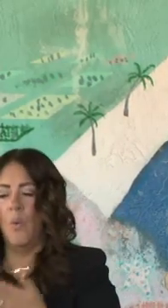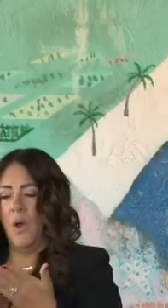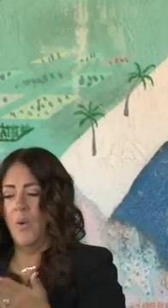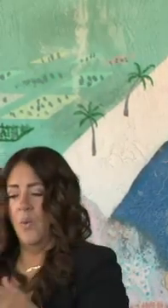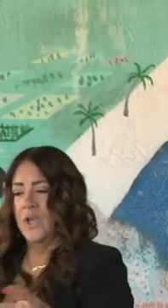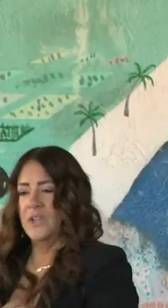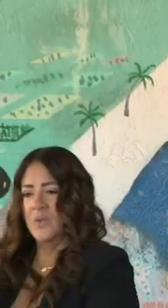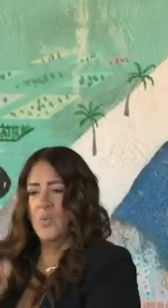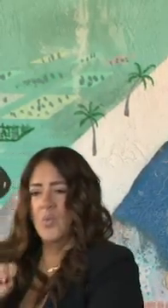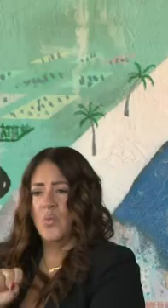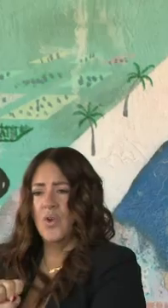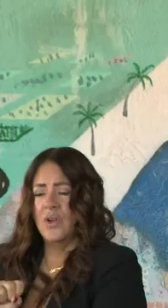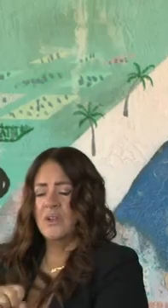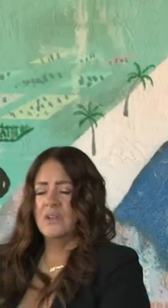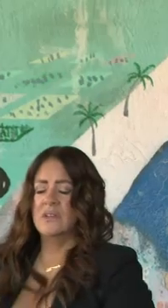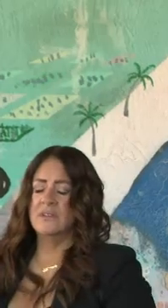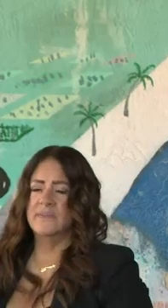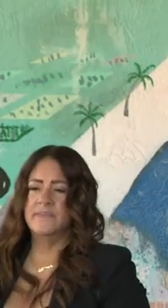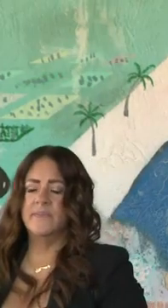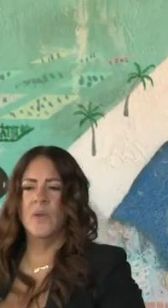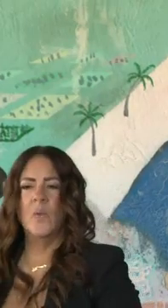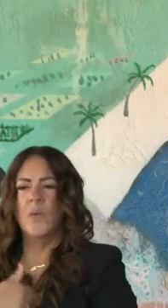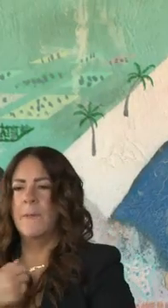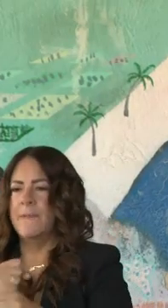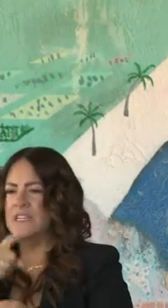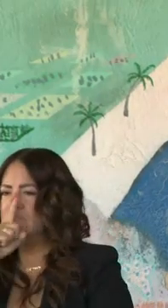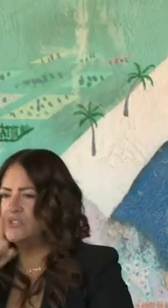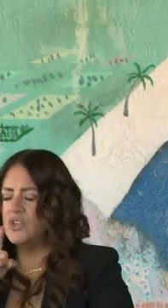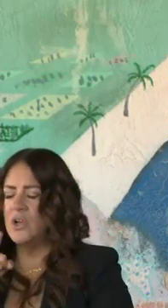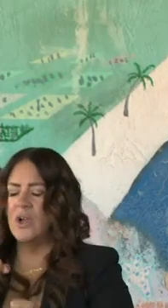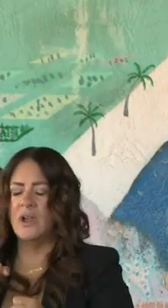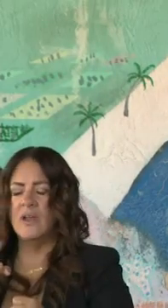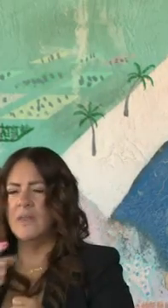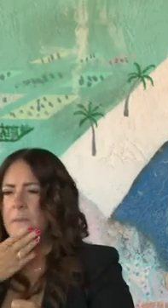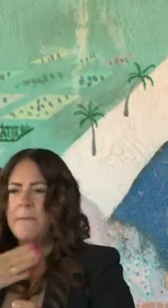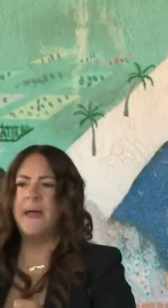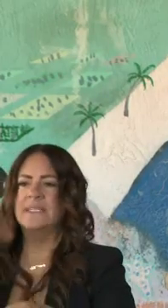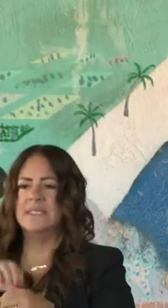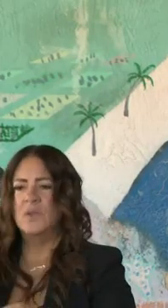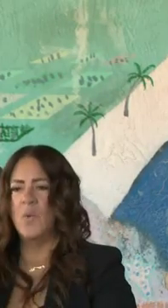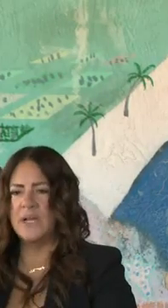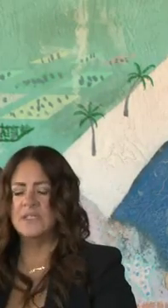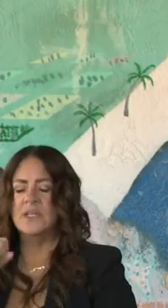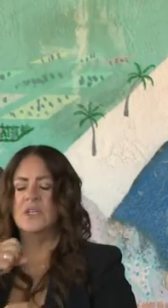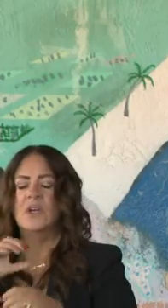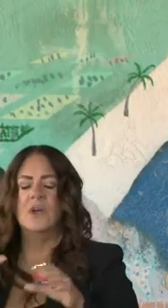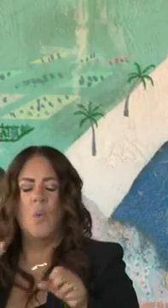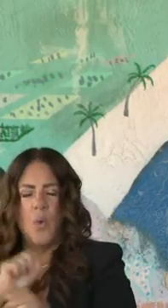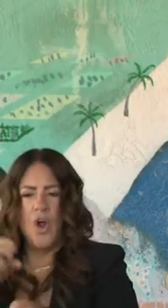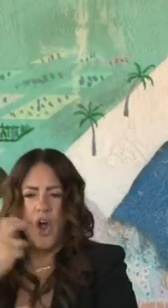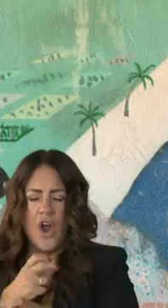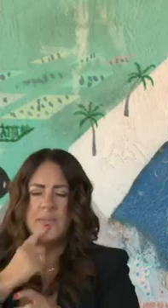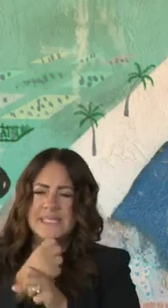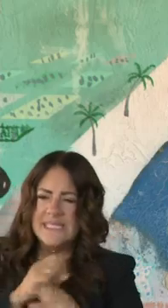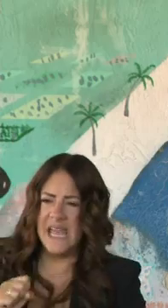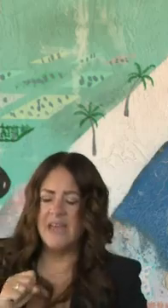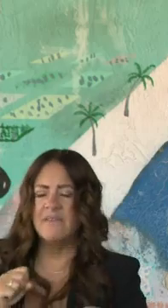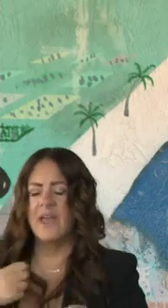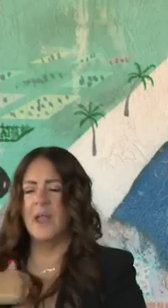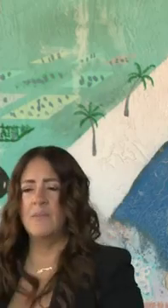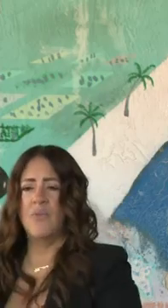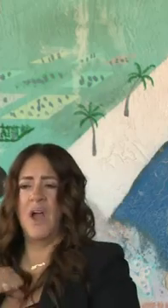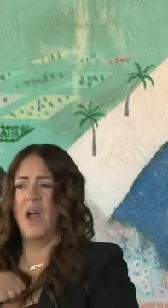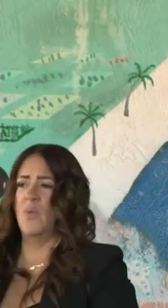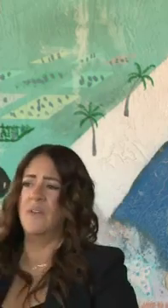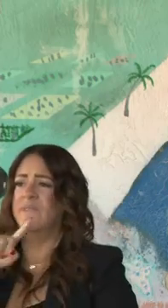is second to no other state in this country to make sure we do that safely and responsibly. This is a state that very proudly was among the